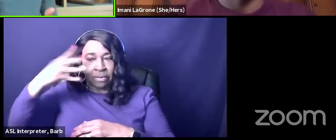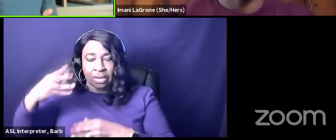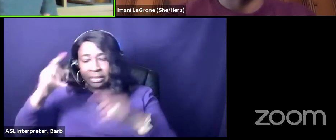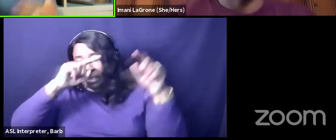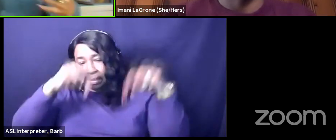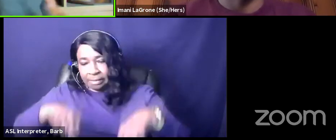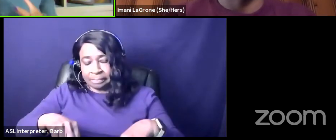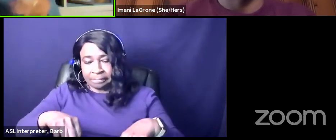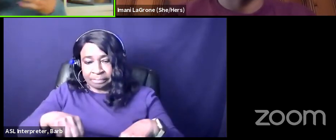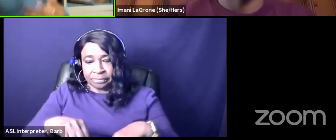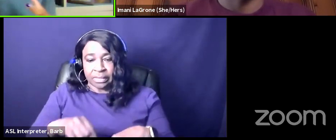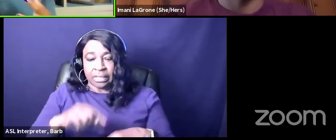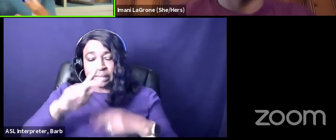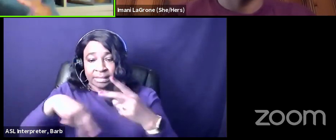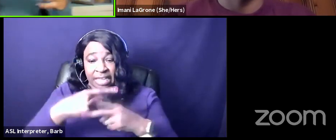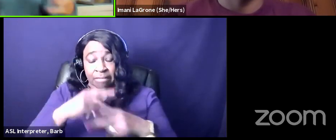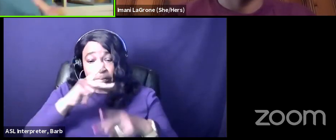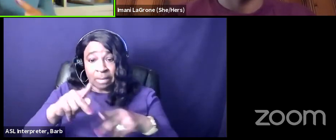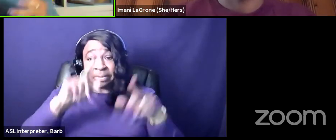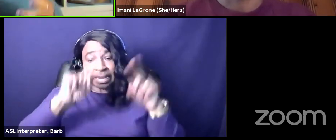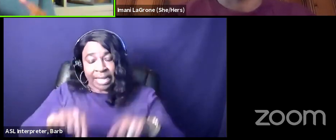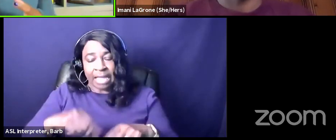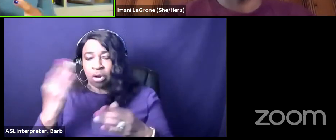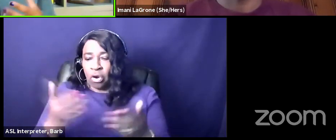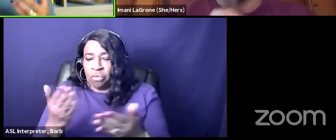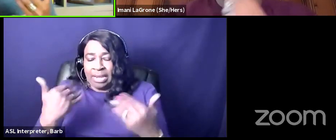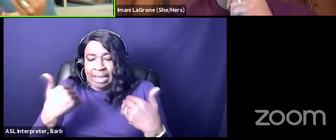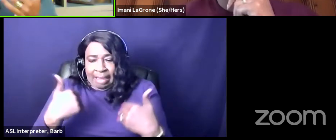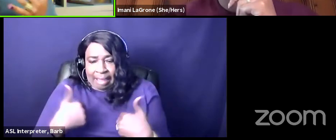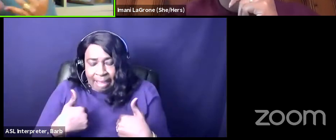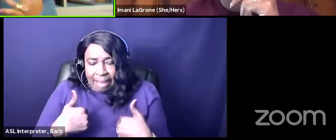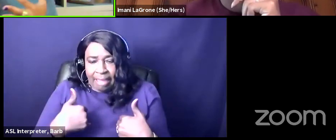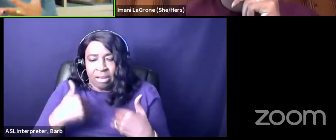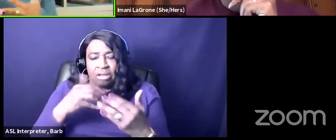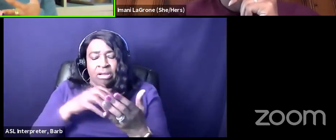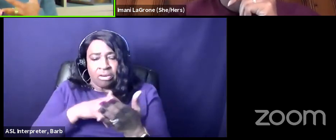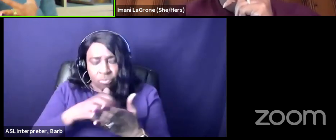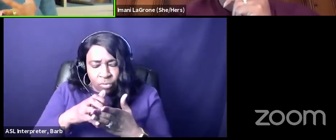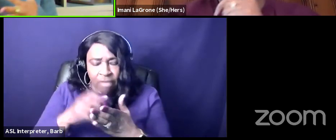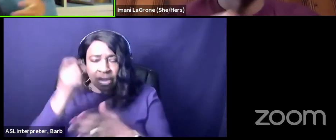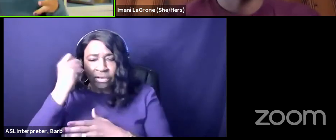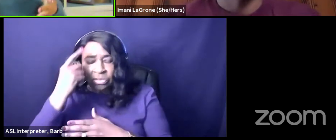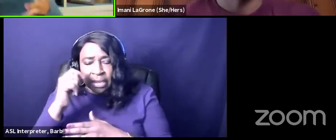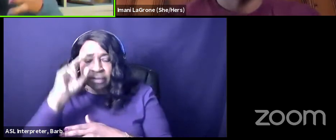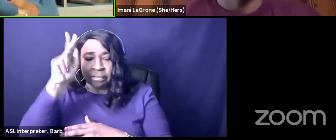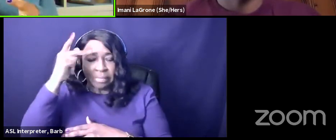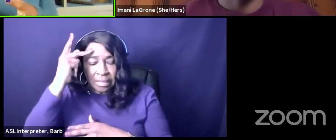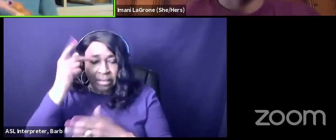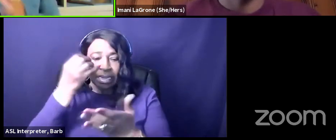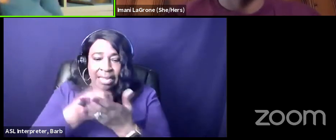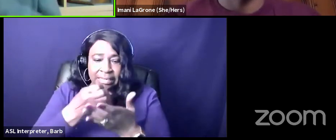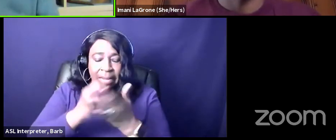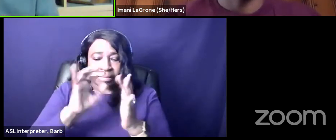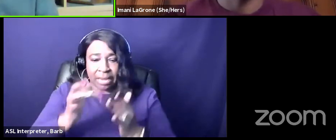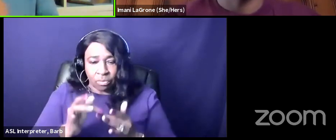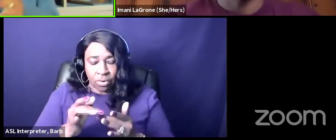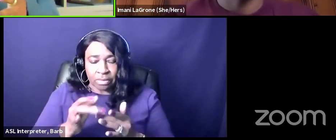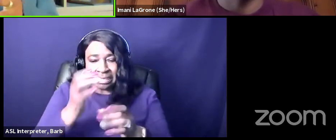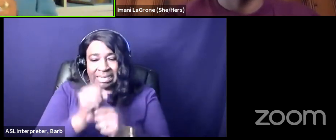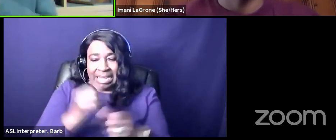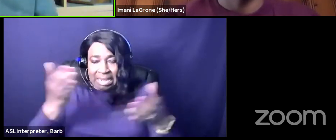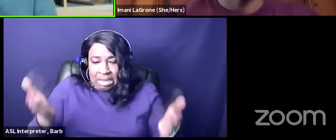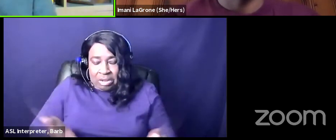able to come here already have a robust understanding of the political social and economic networks needed to get here we've seen